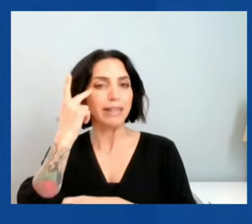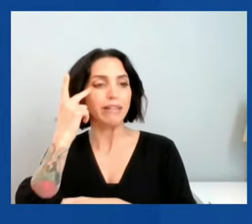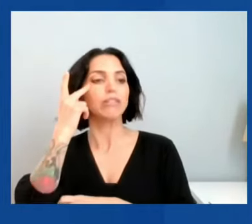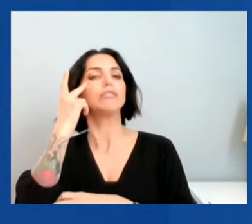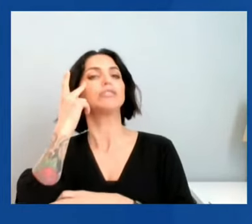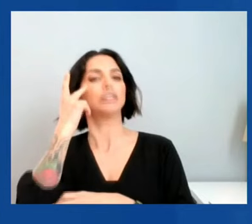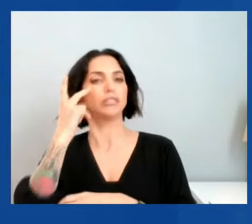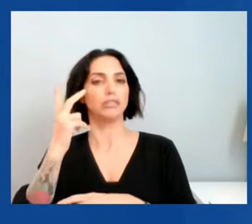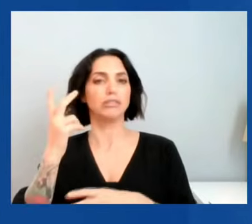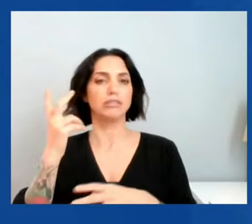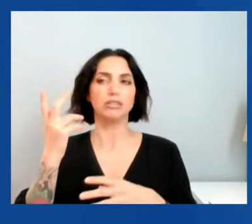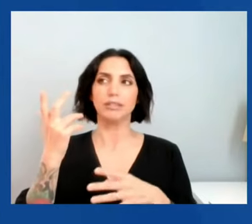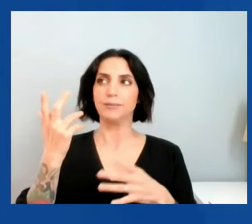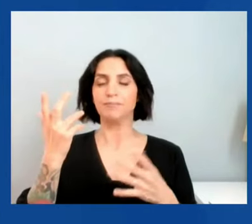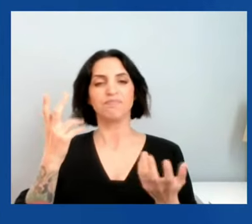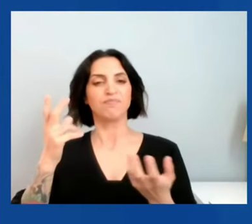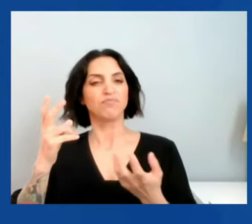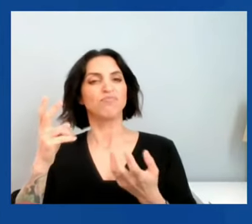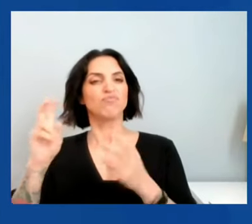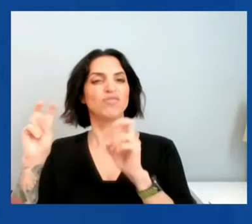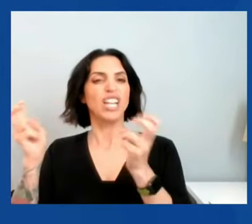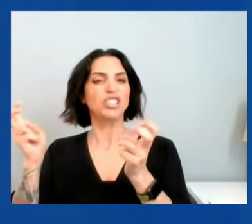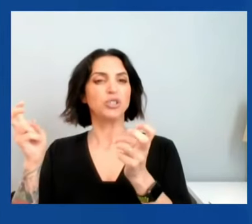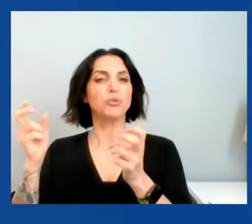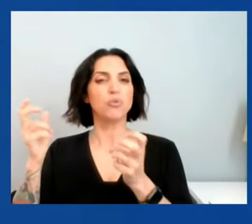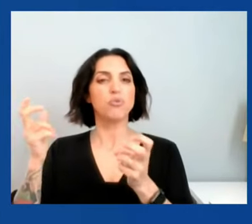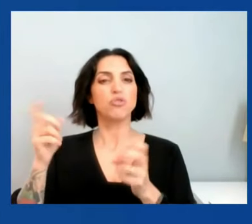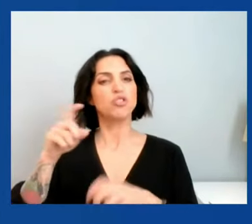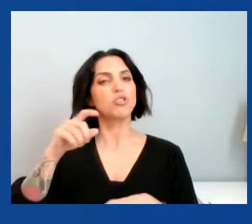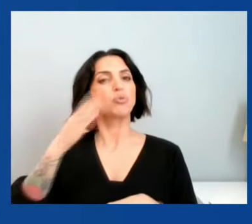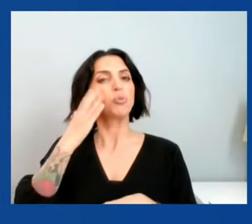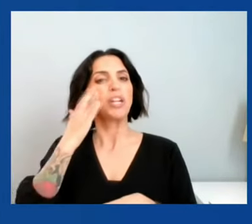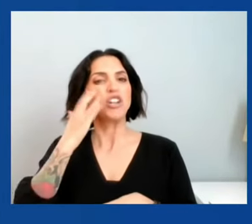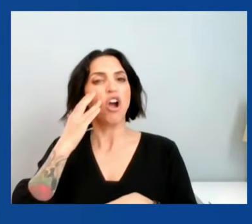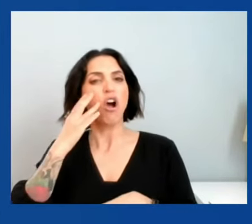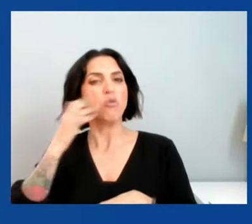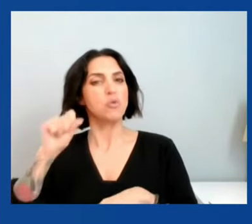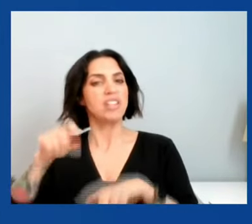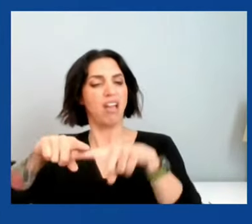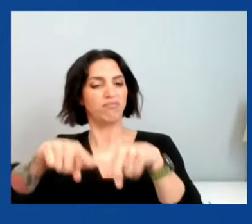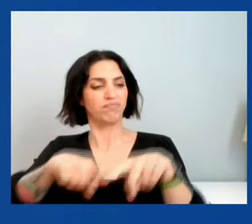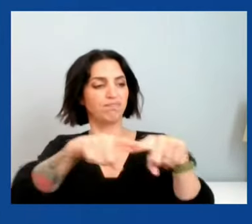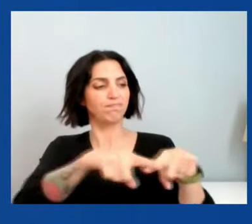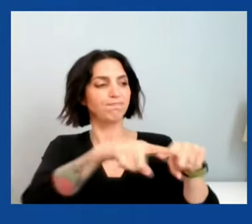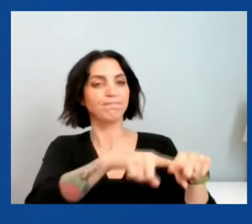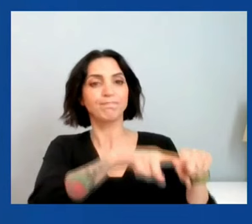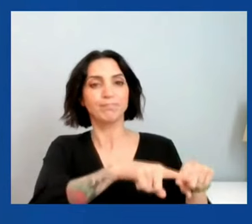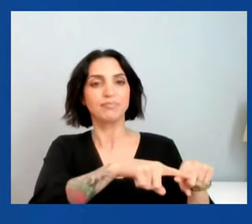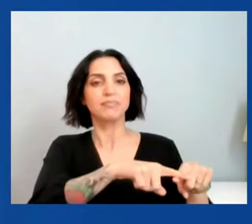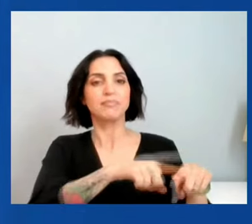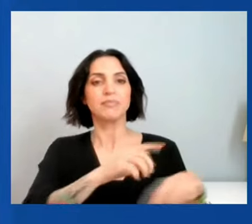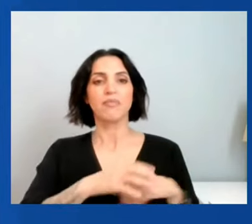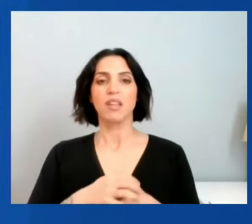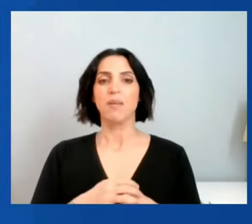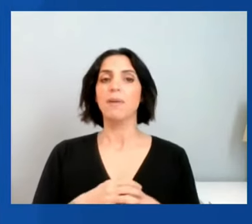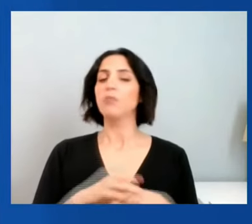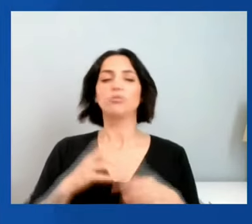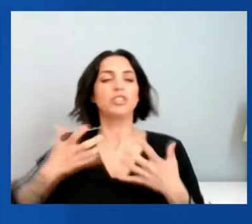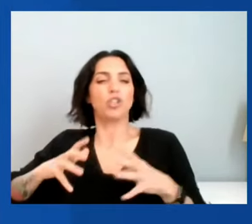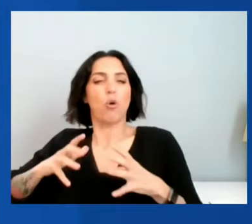geopolitical issues. We know that we can count on them rather than take a purely domestic